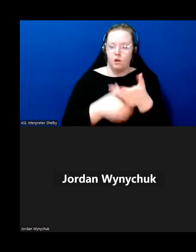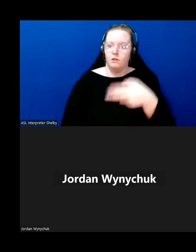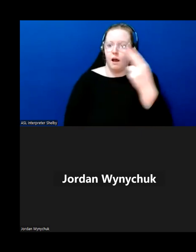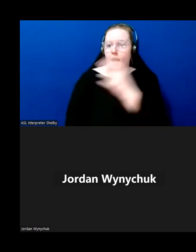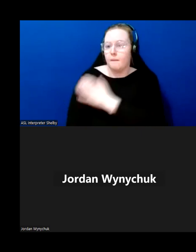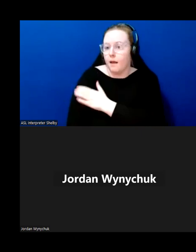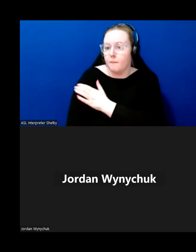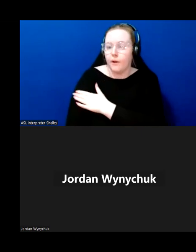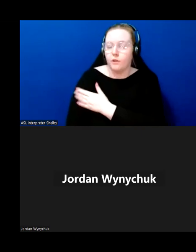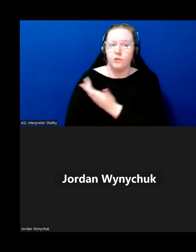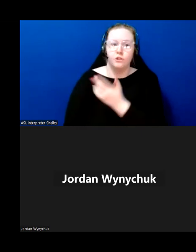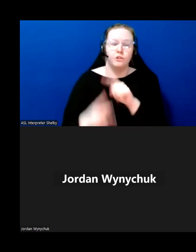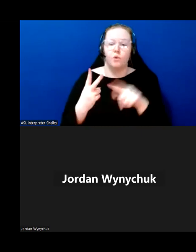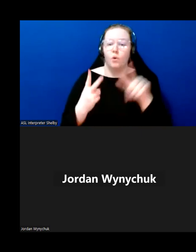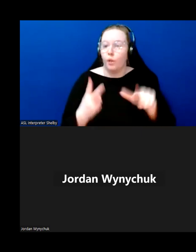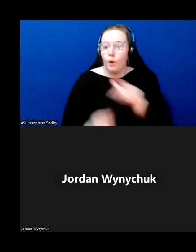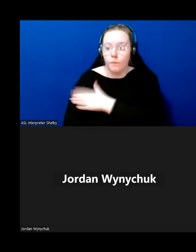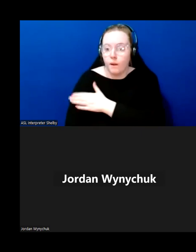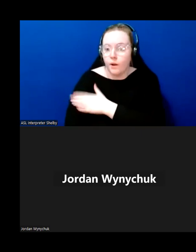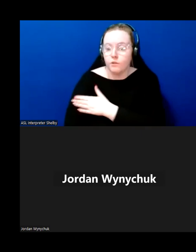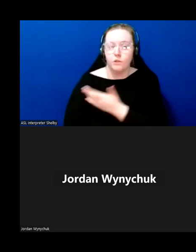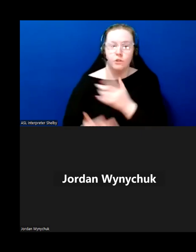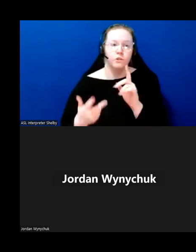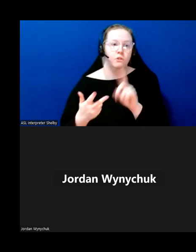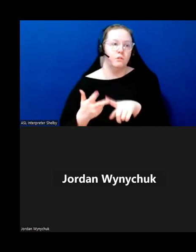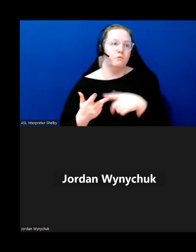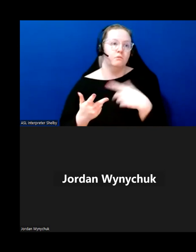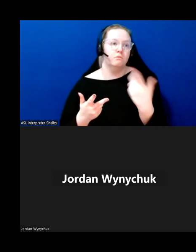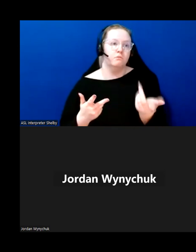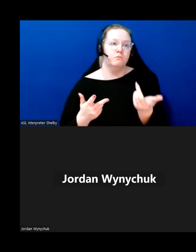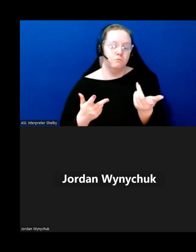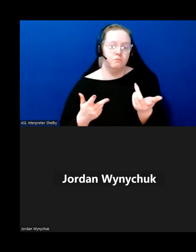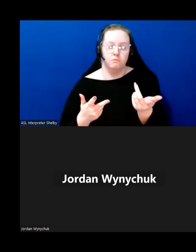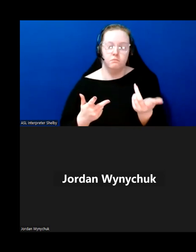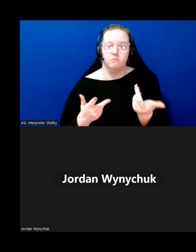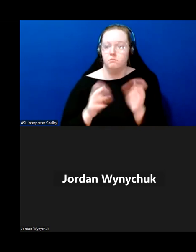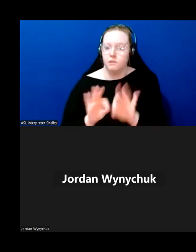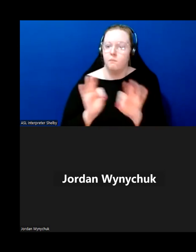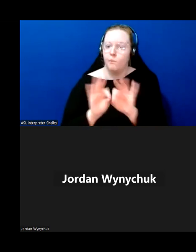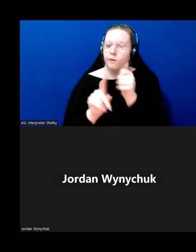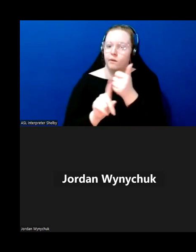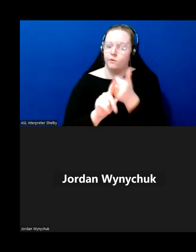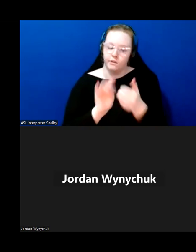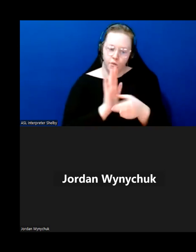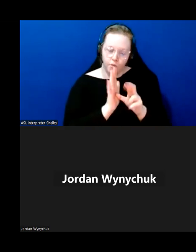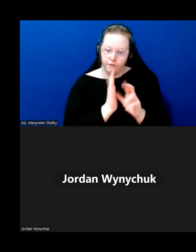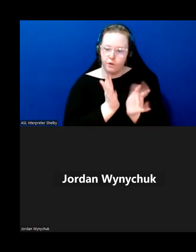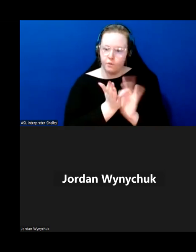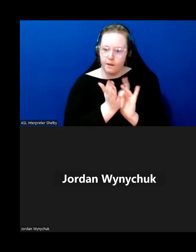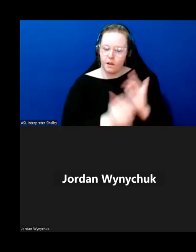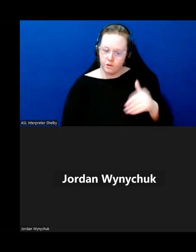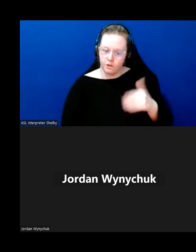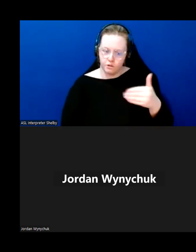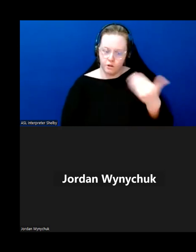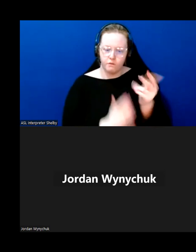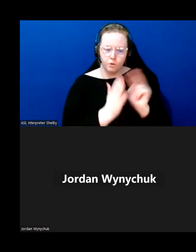hypertension as well as hypertension um so it's important to review your your medications regularly uh